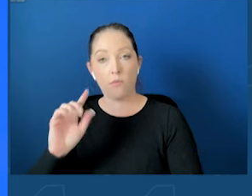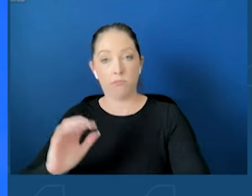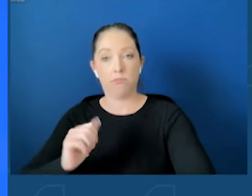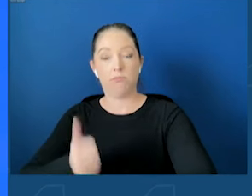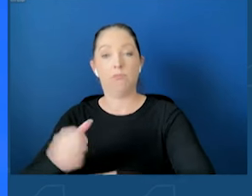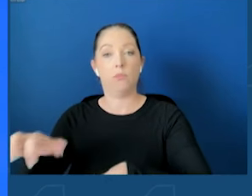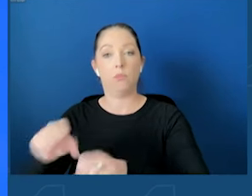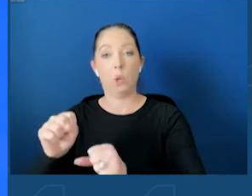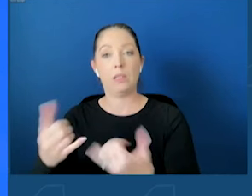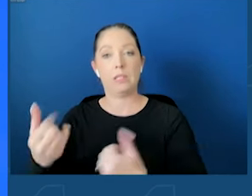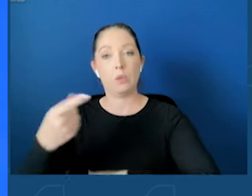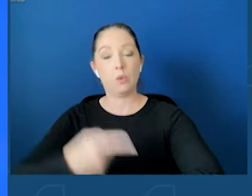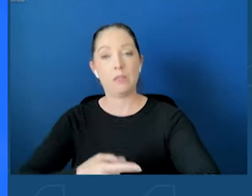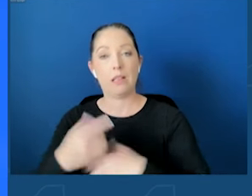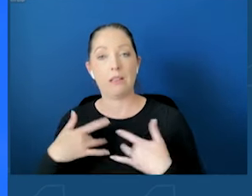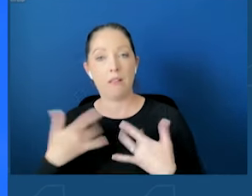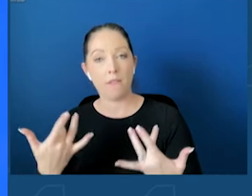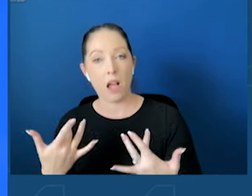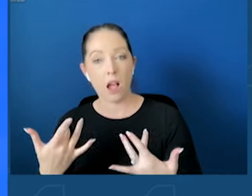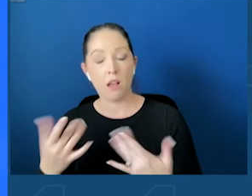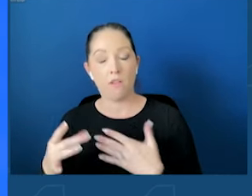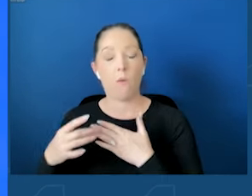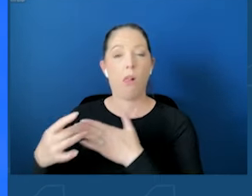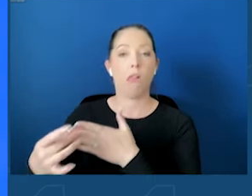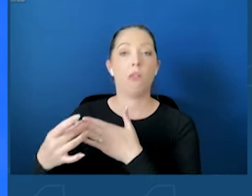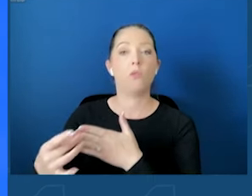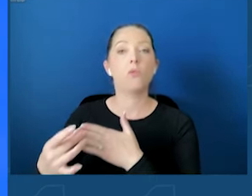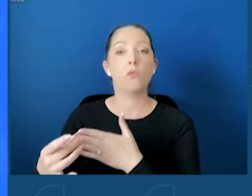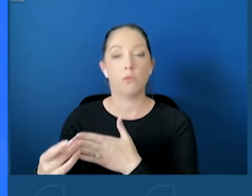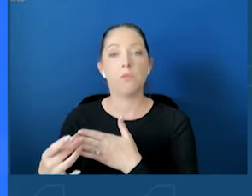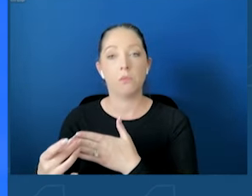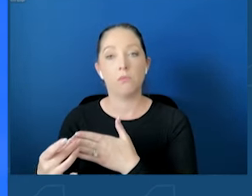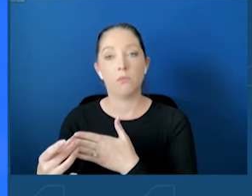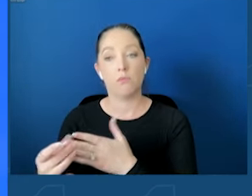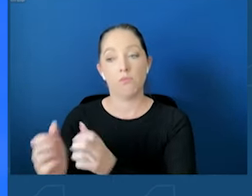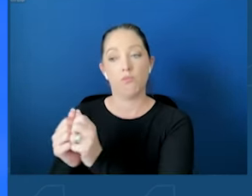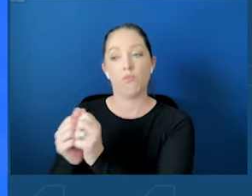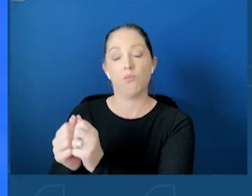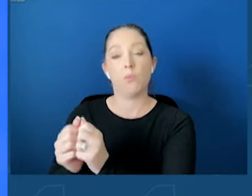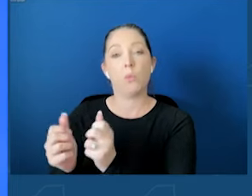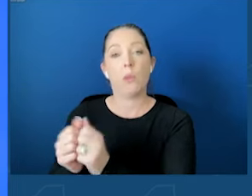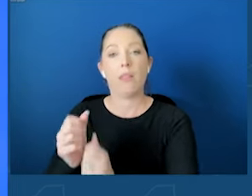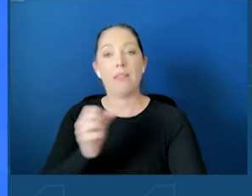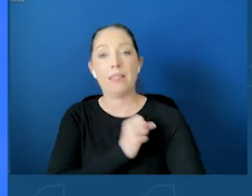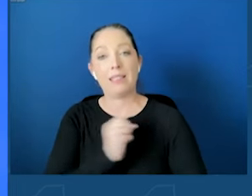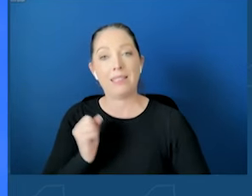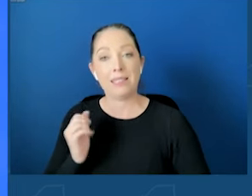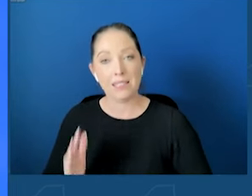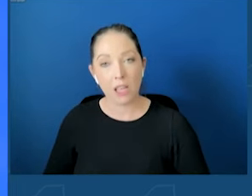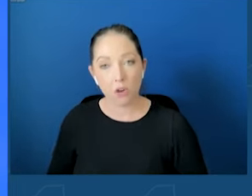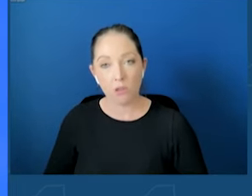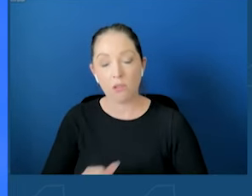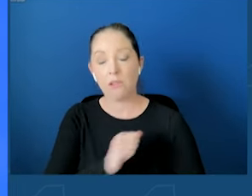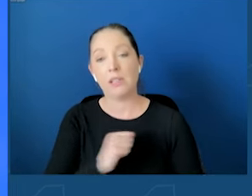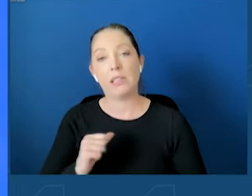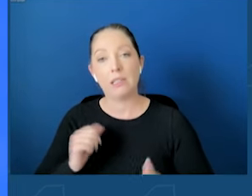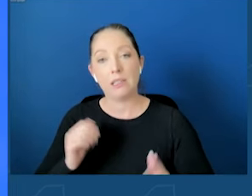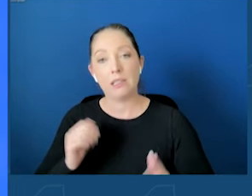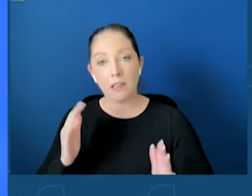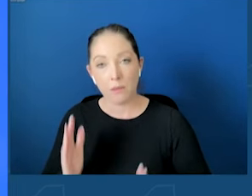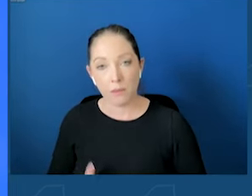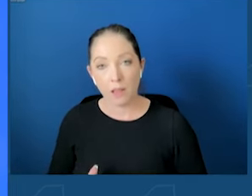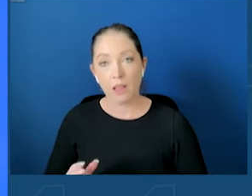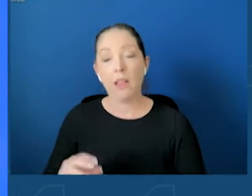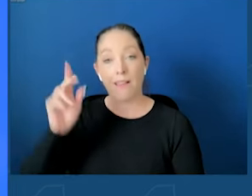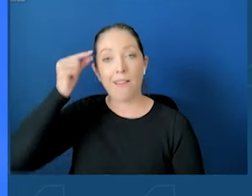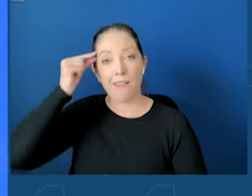taking a leadership role together with Senator Guernardes, Assemblymember Rosick, and Governor Hochul